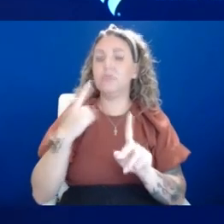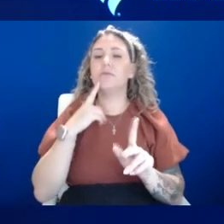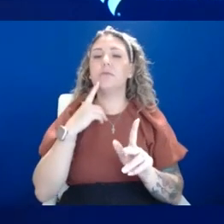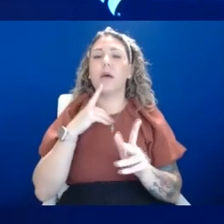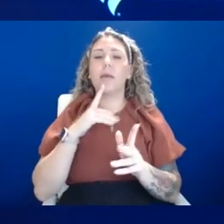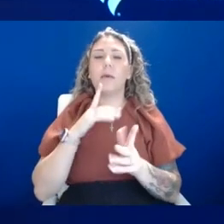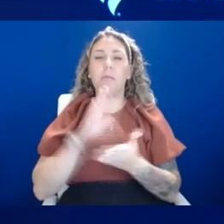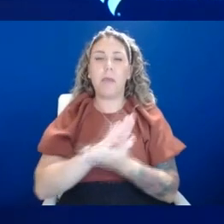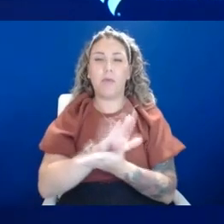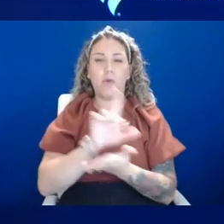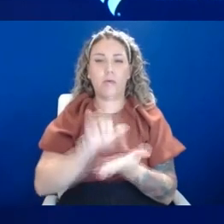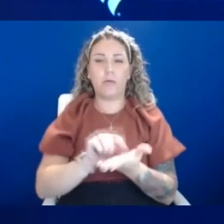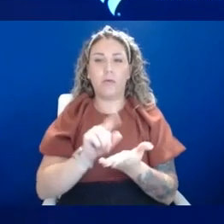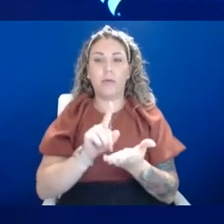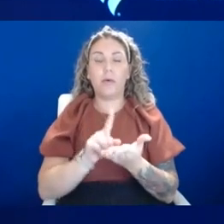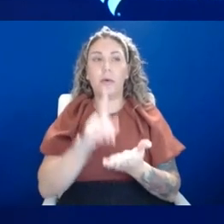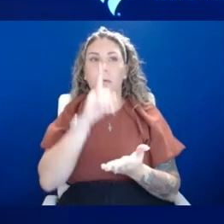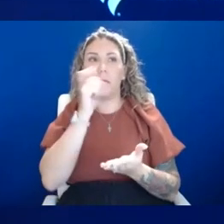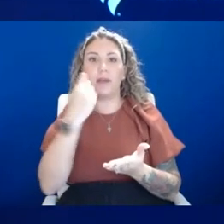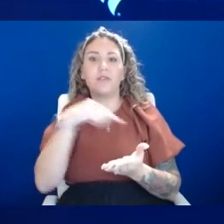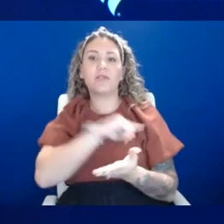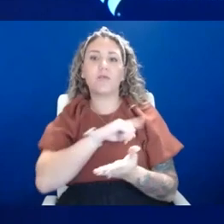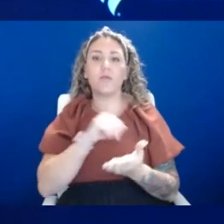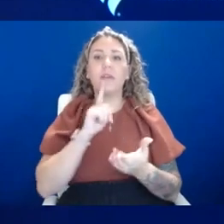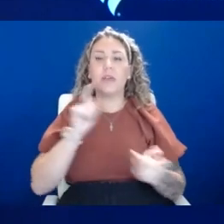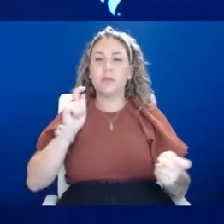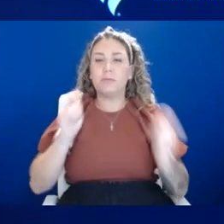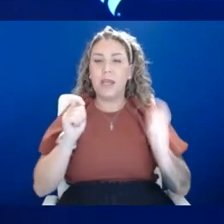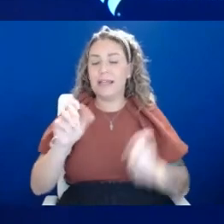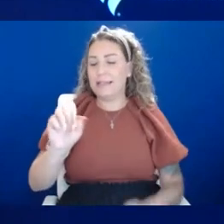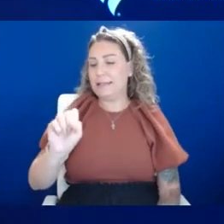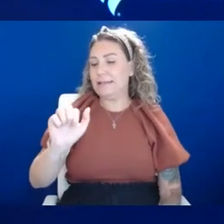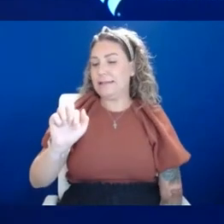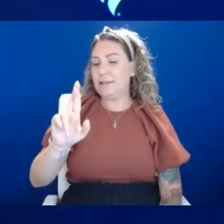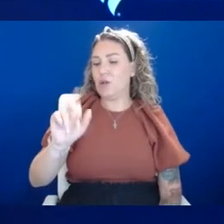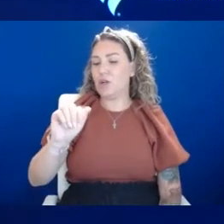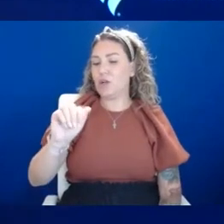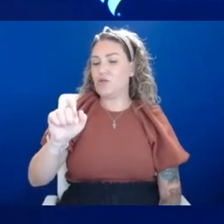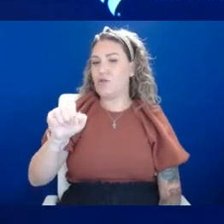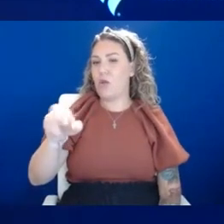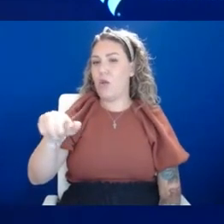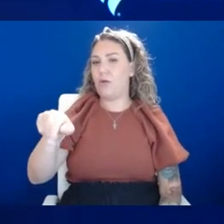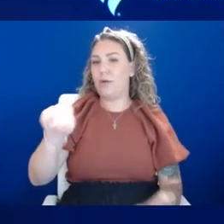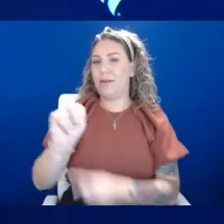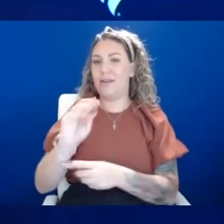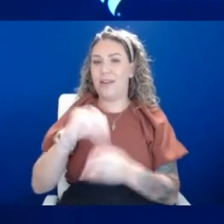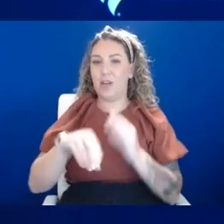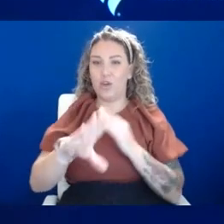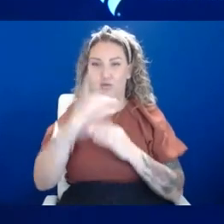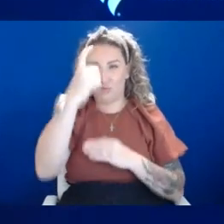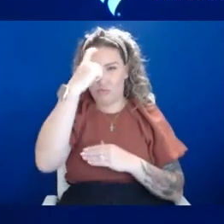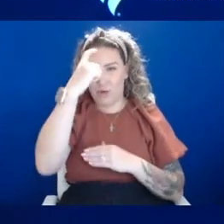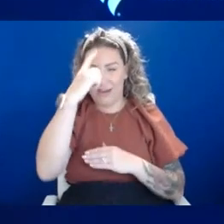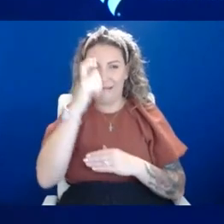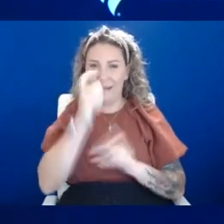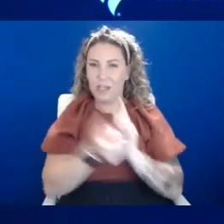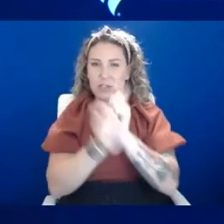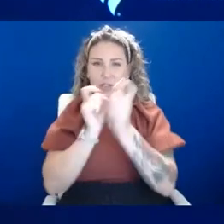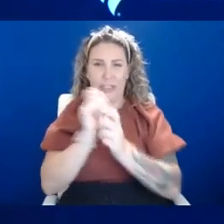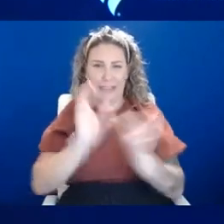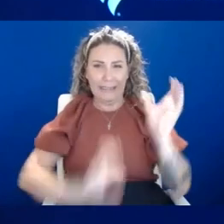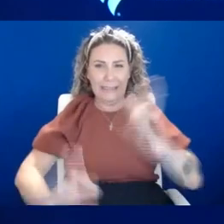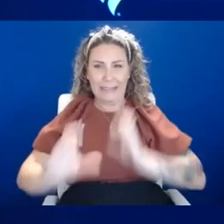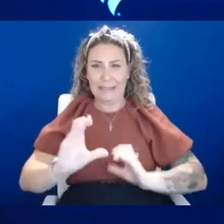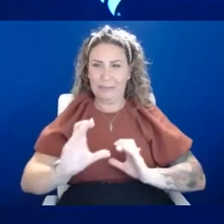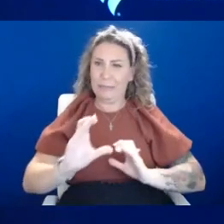because we're modulating, um, serotonin in your brain does not mean we're actually changing the chemical, uh, nature and the chemical balance, um, to a certain level. So